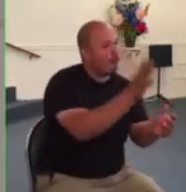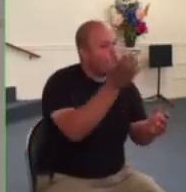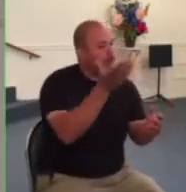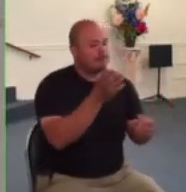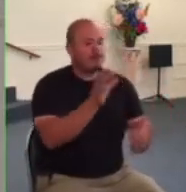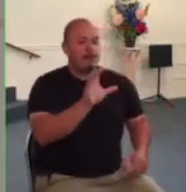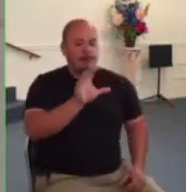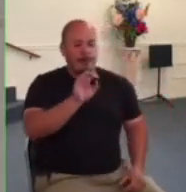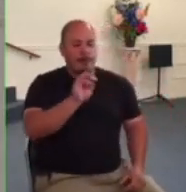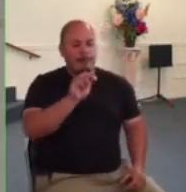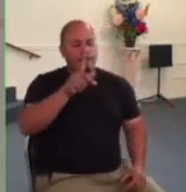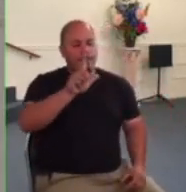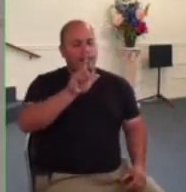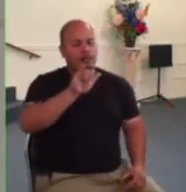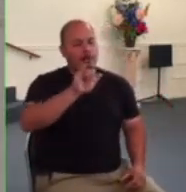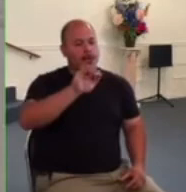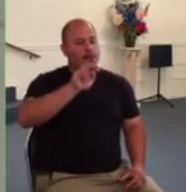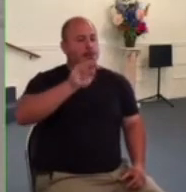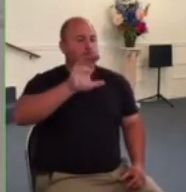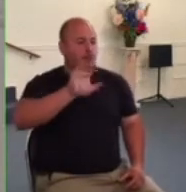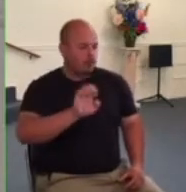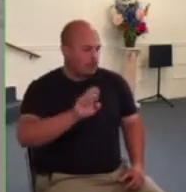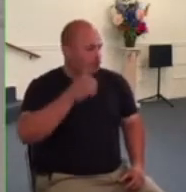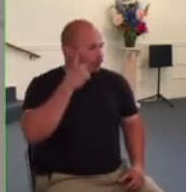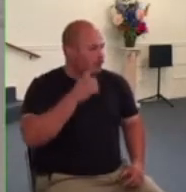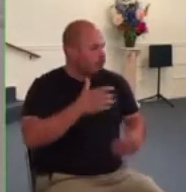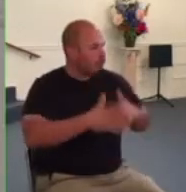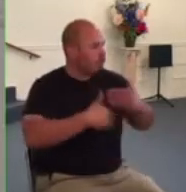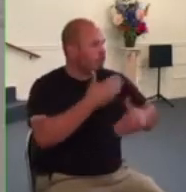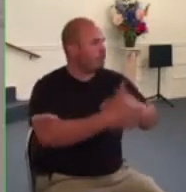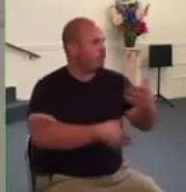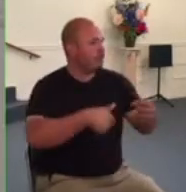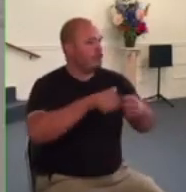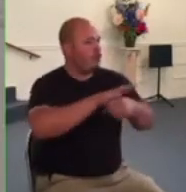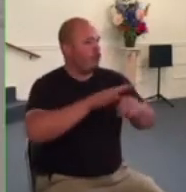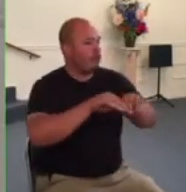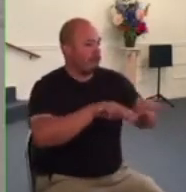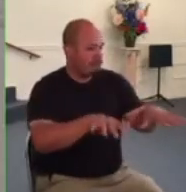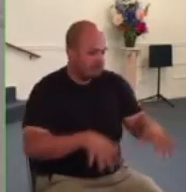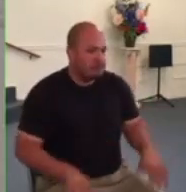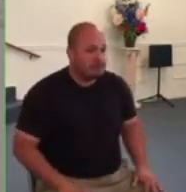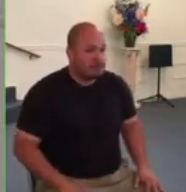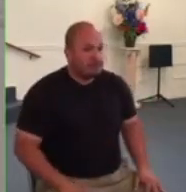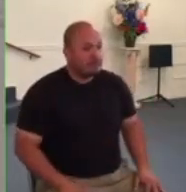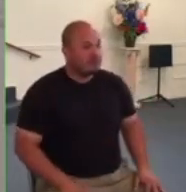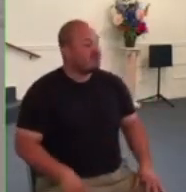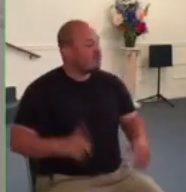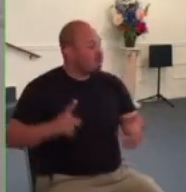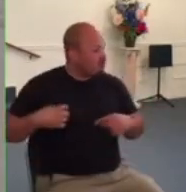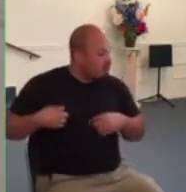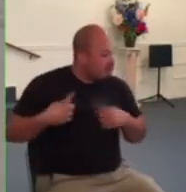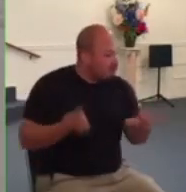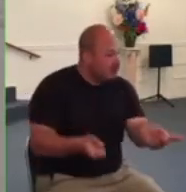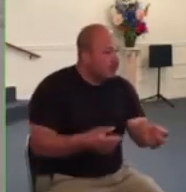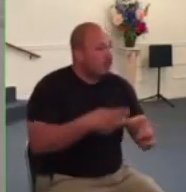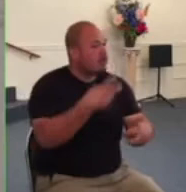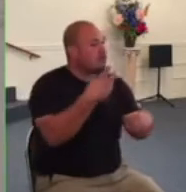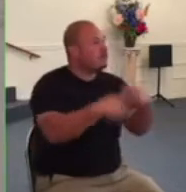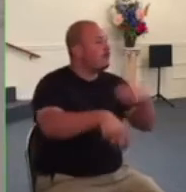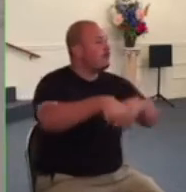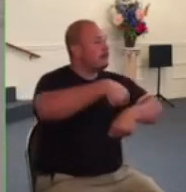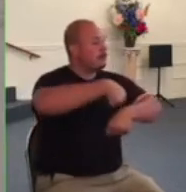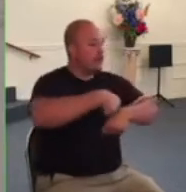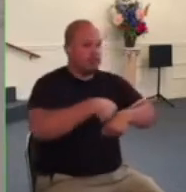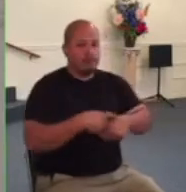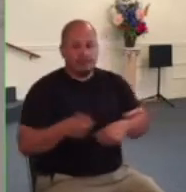churches and for church leaders and maybe especially uh for elders boy jim what a year to retire from it's